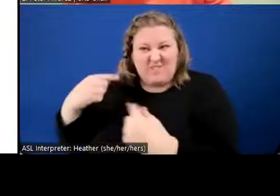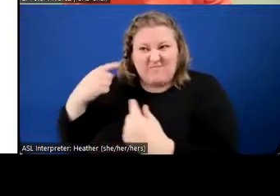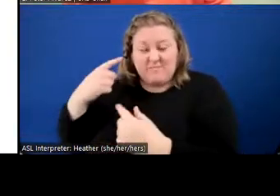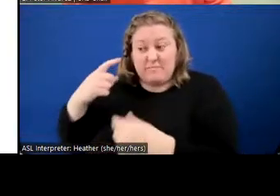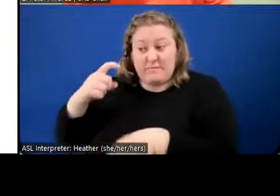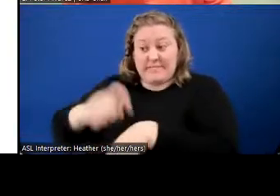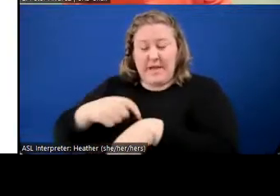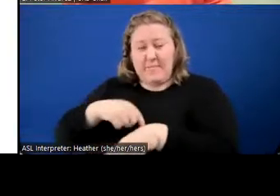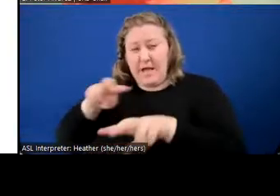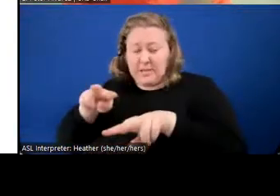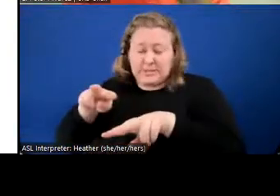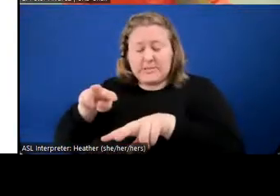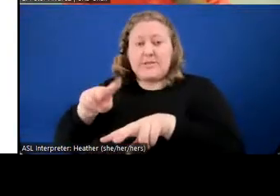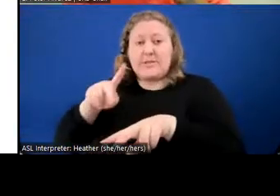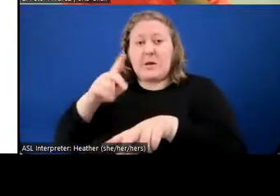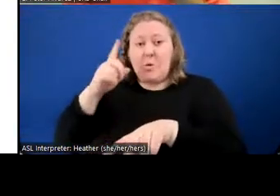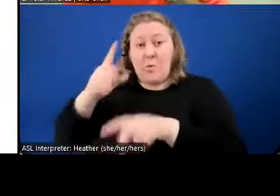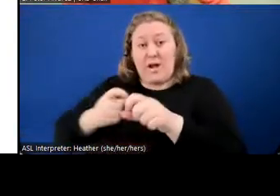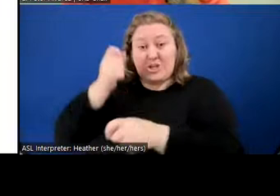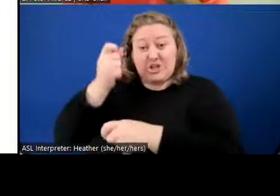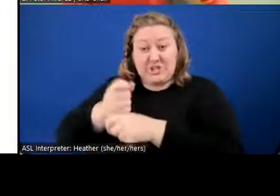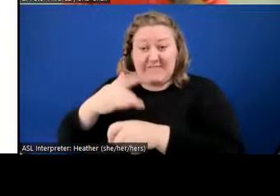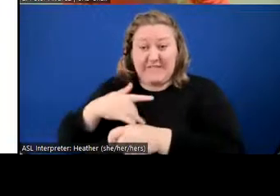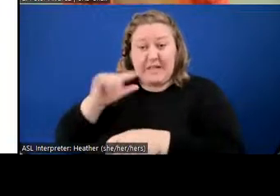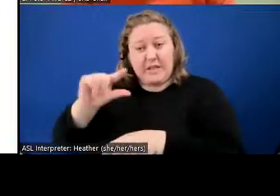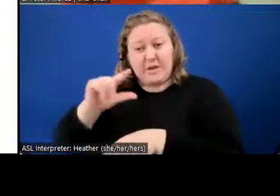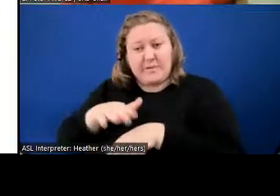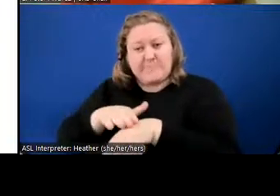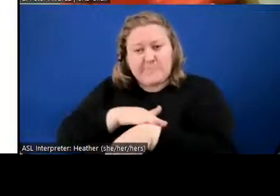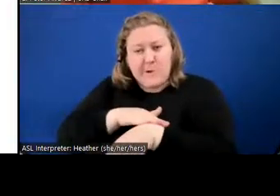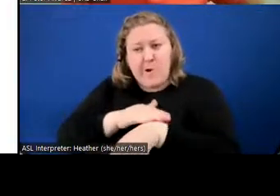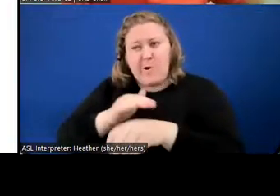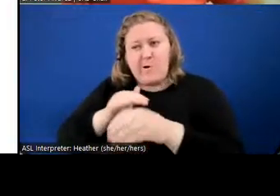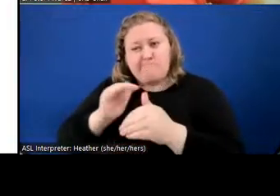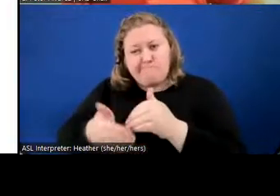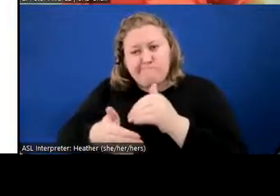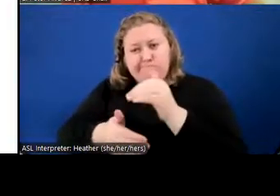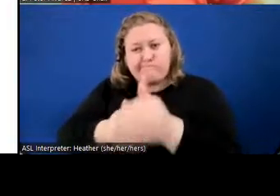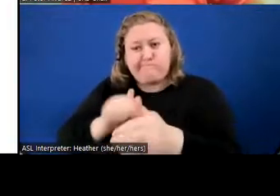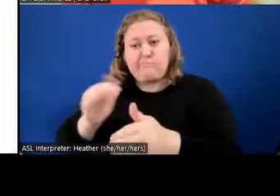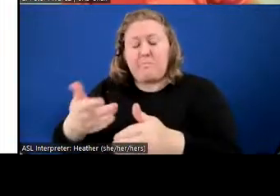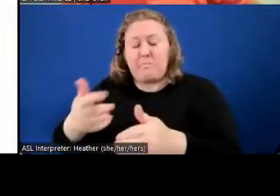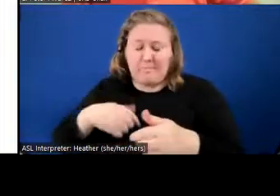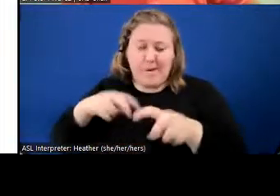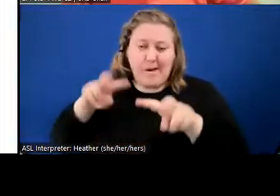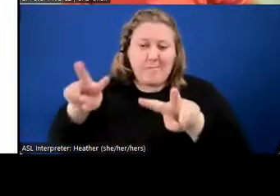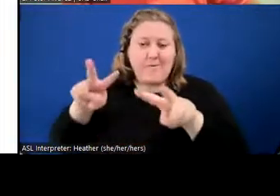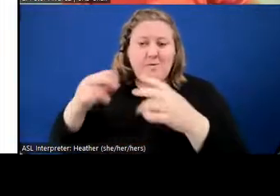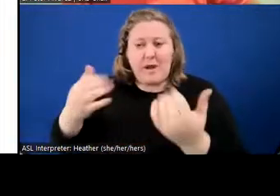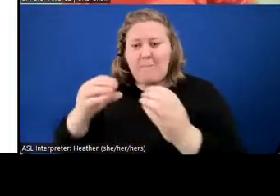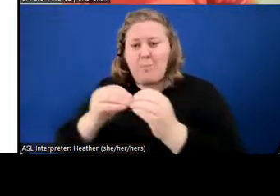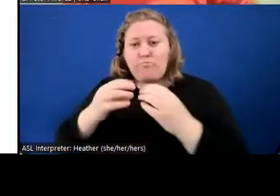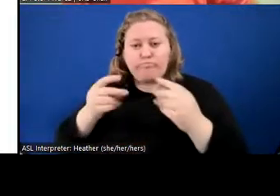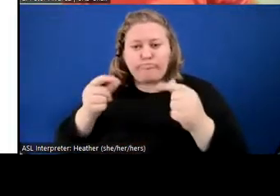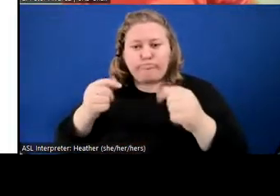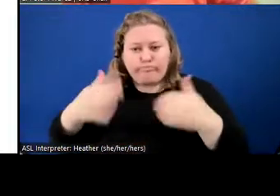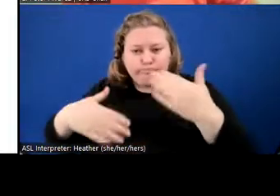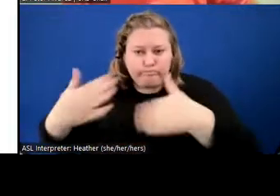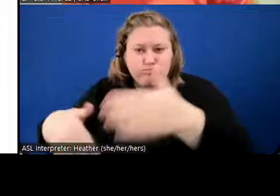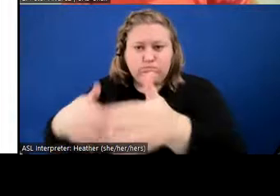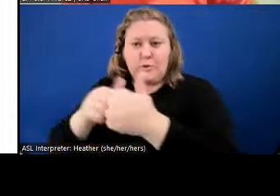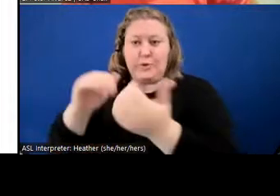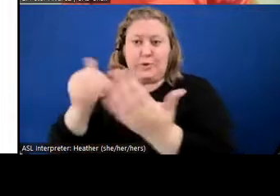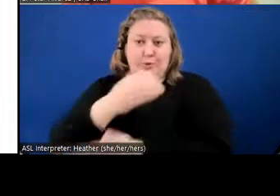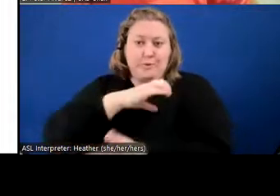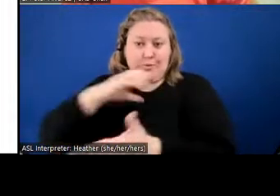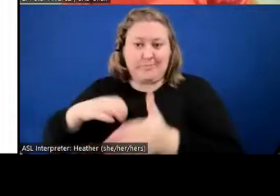really getting that work done with Commissioner Cox now that we have a permanent commissioner in place. And I should say